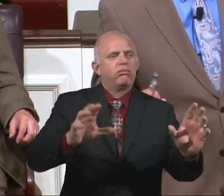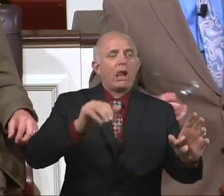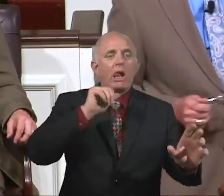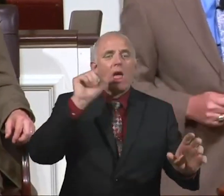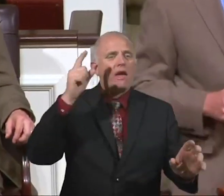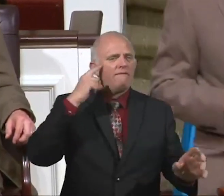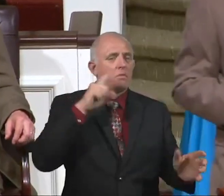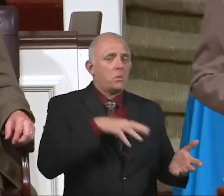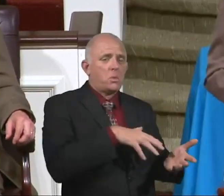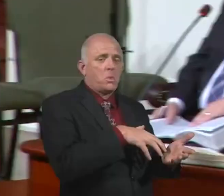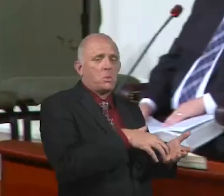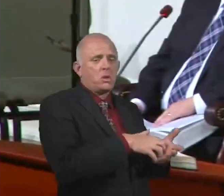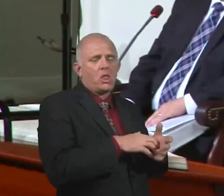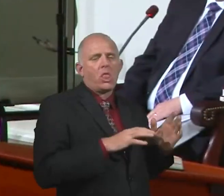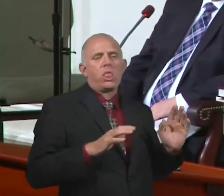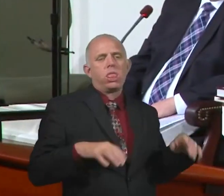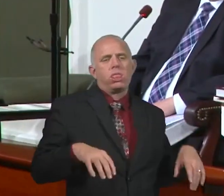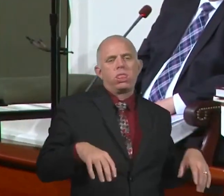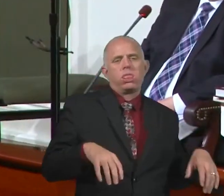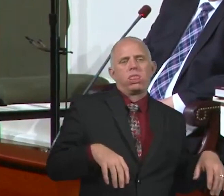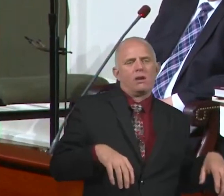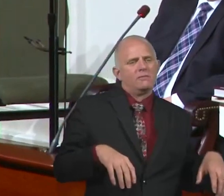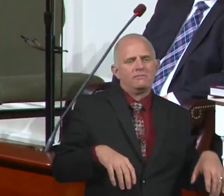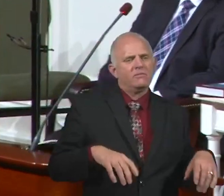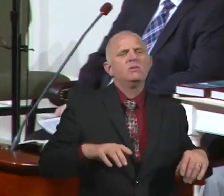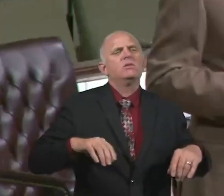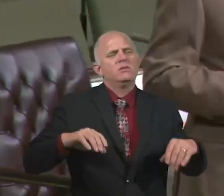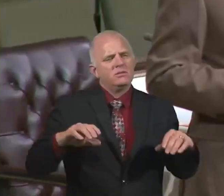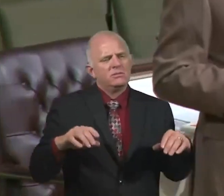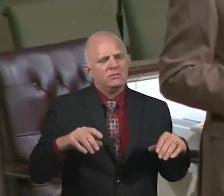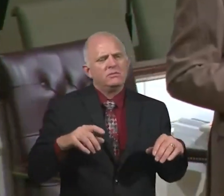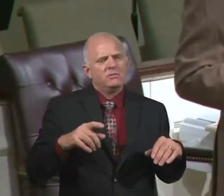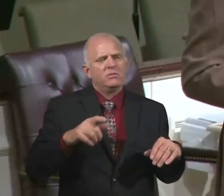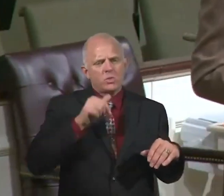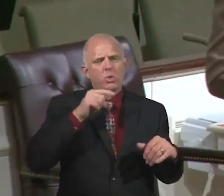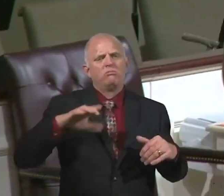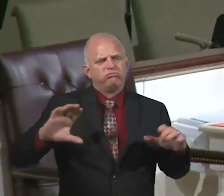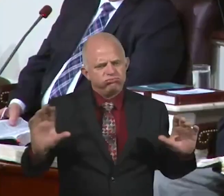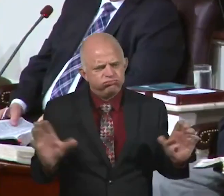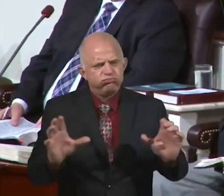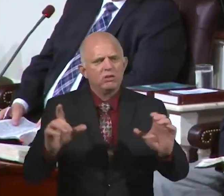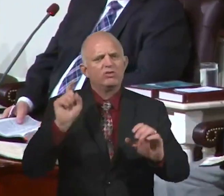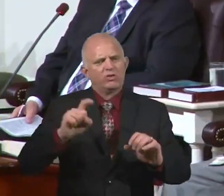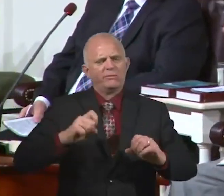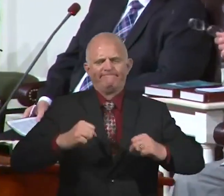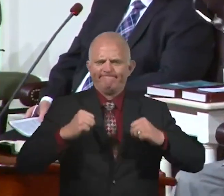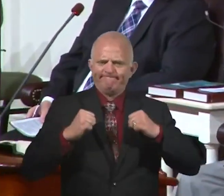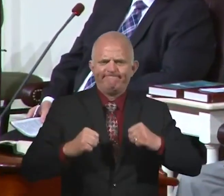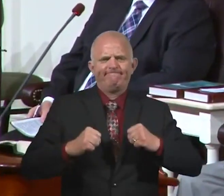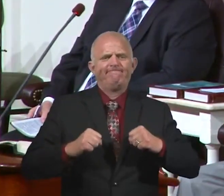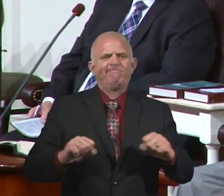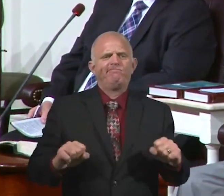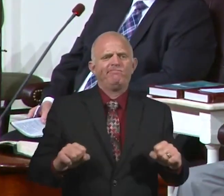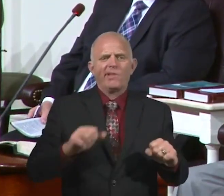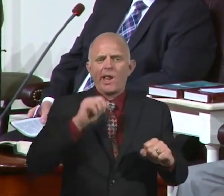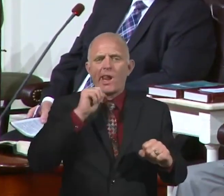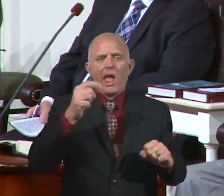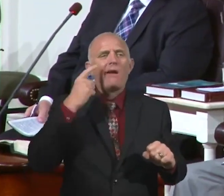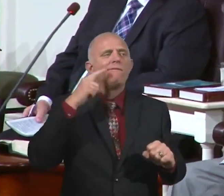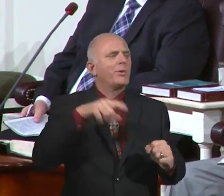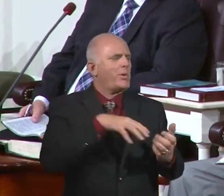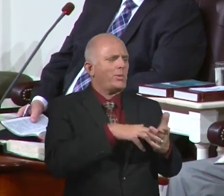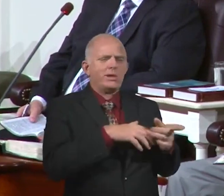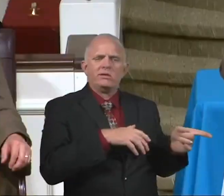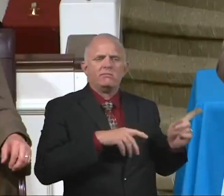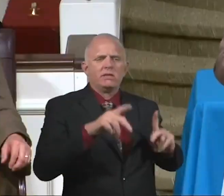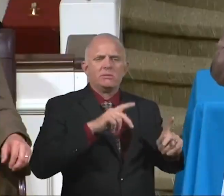Anybody who serves Jesus Christ is going to have to do that against the grain. It's not made for the weak of heart. You're going to have to serve God. You're going